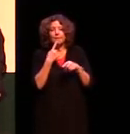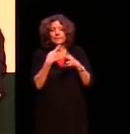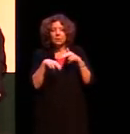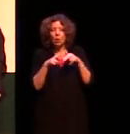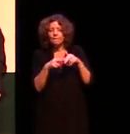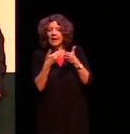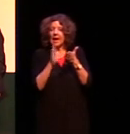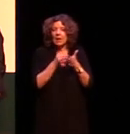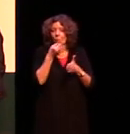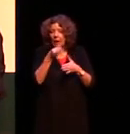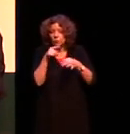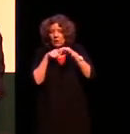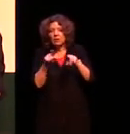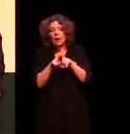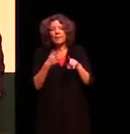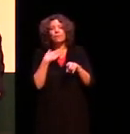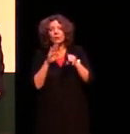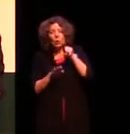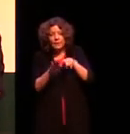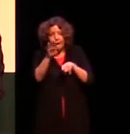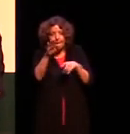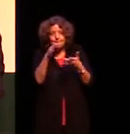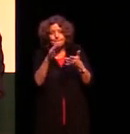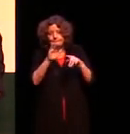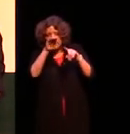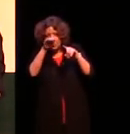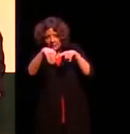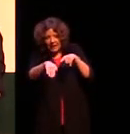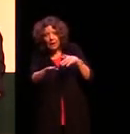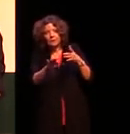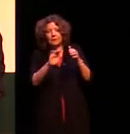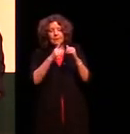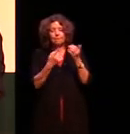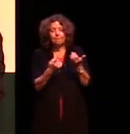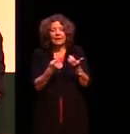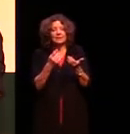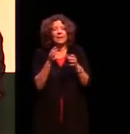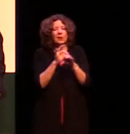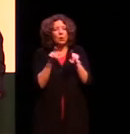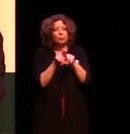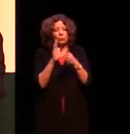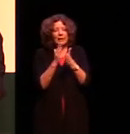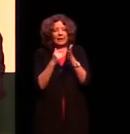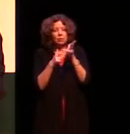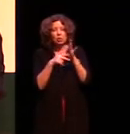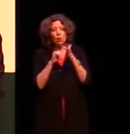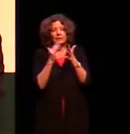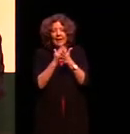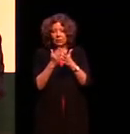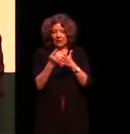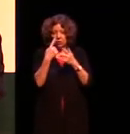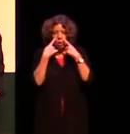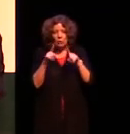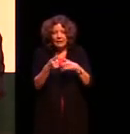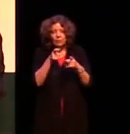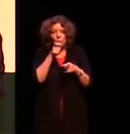a question and things yes it's definitely that level of intonation but not not tones that actually distinguish words based on